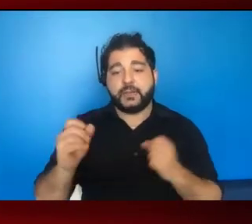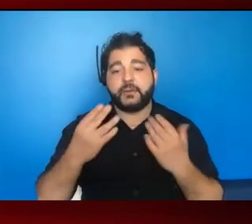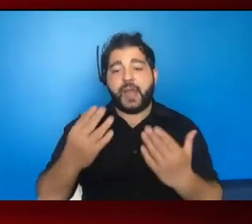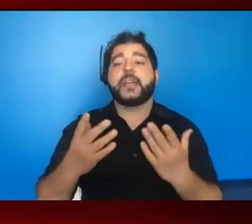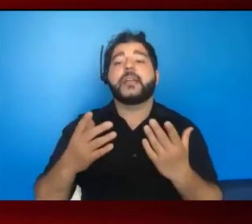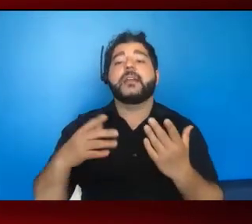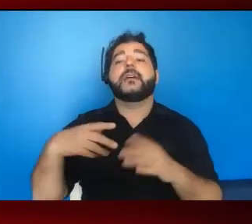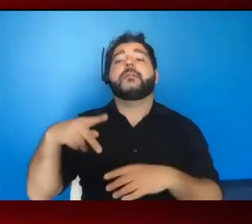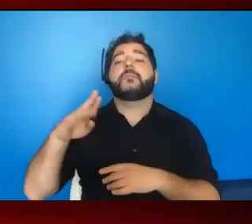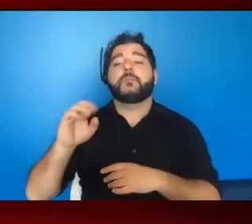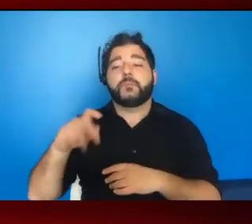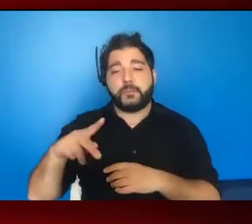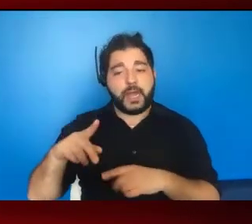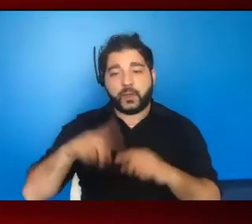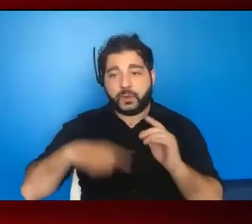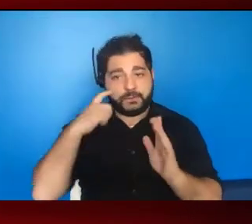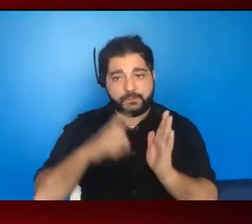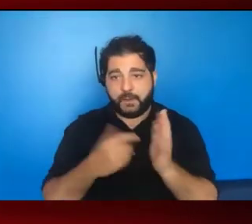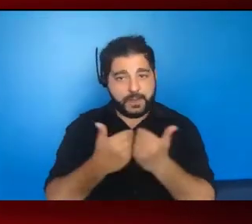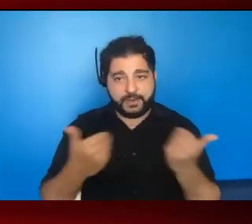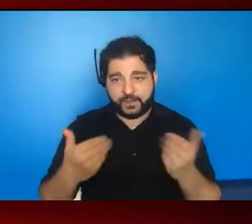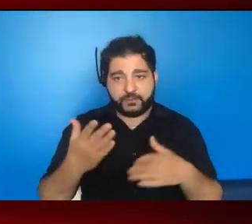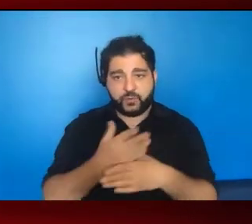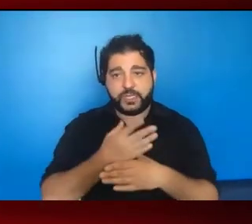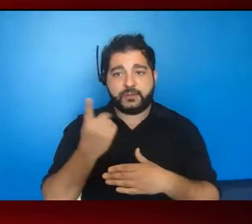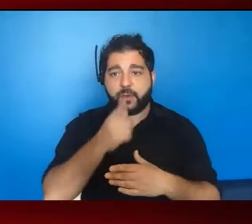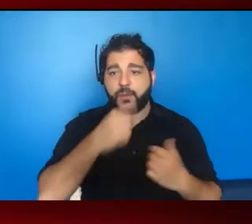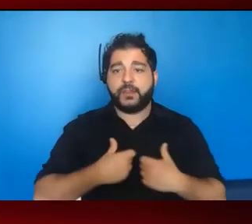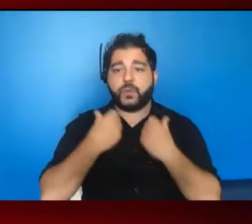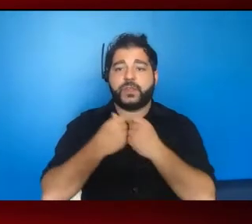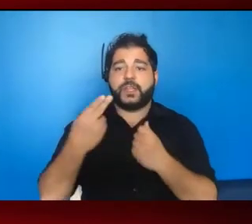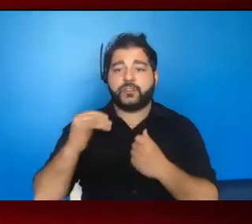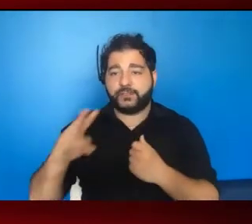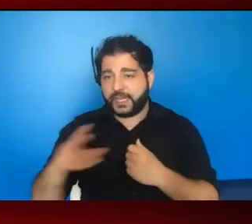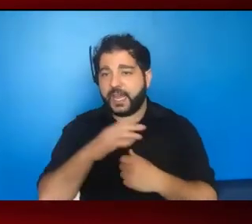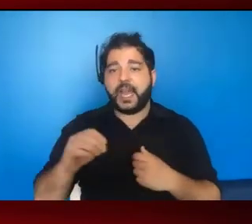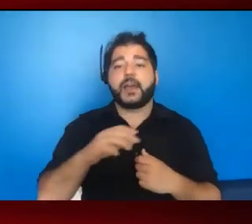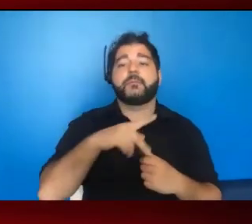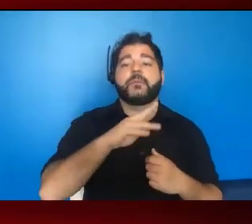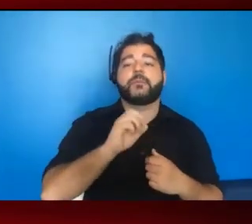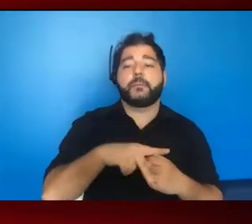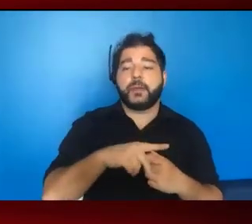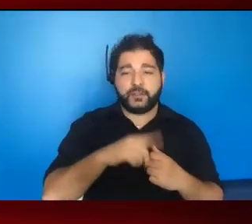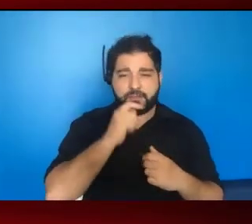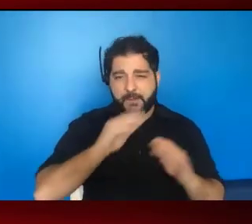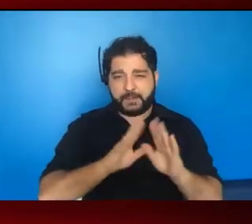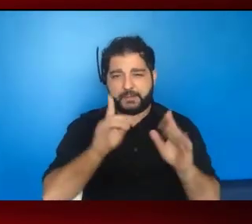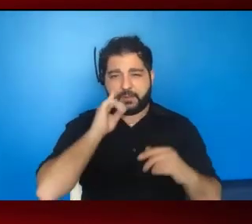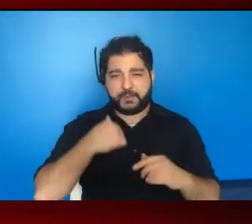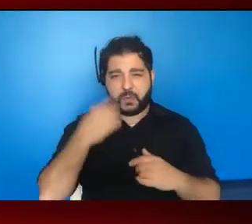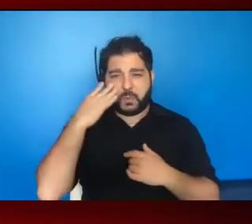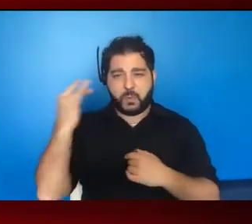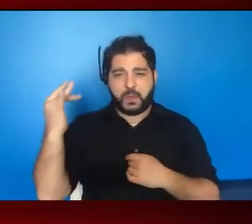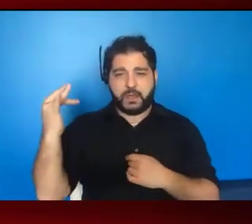-exposure prophylaxis, I couldn't tell the difference between someone living with HIV and PrEP and care or service. So it was unclear to me why